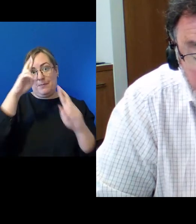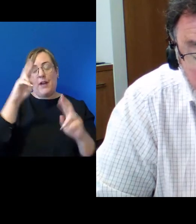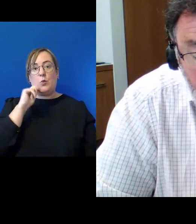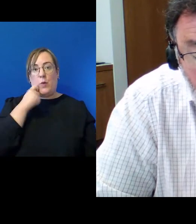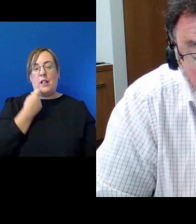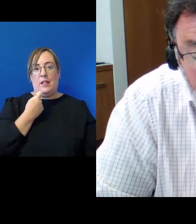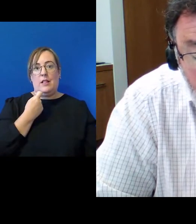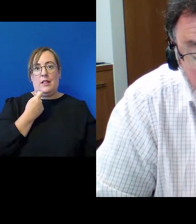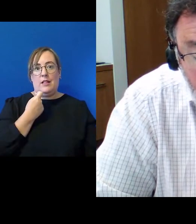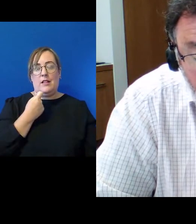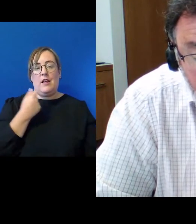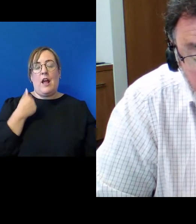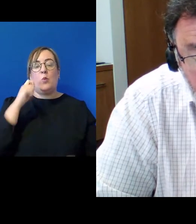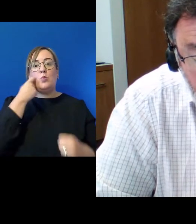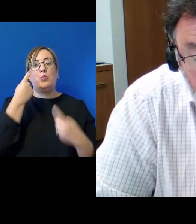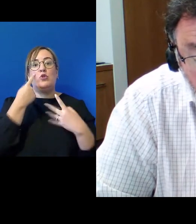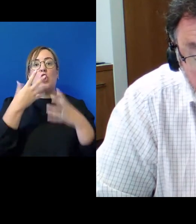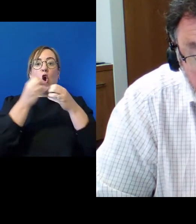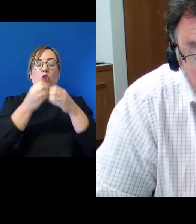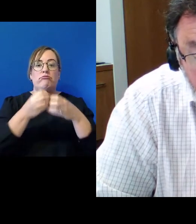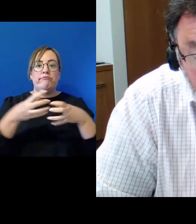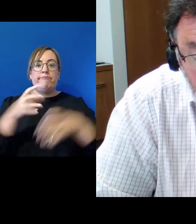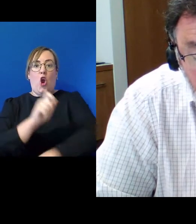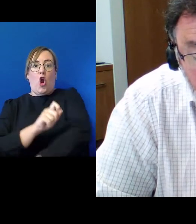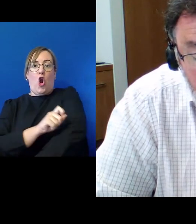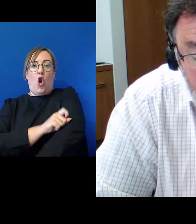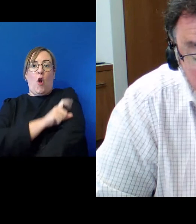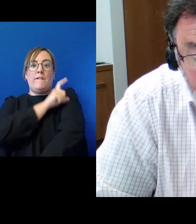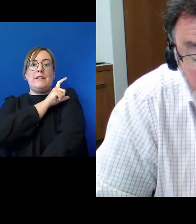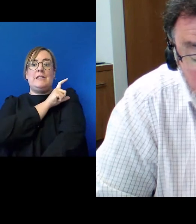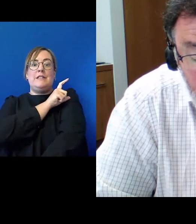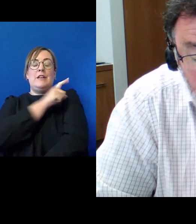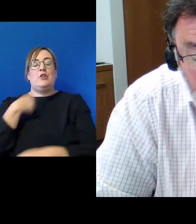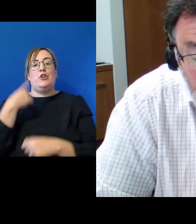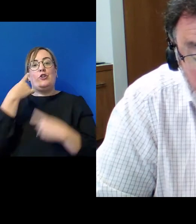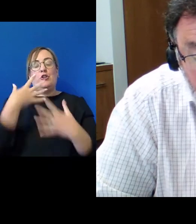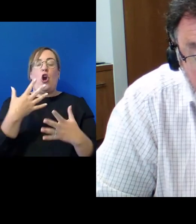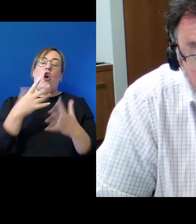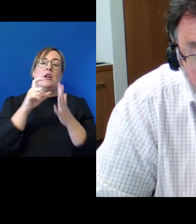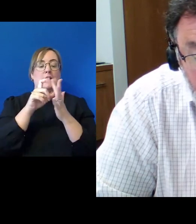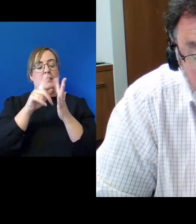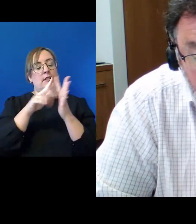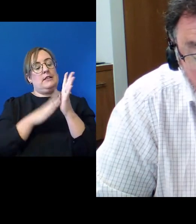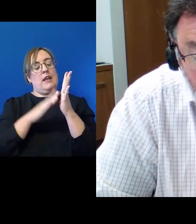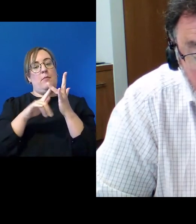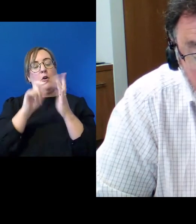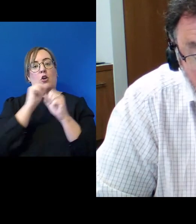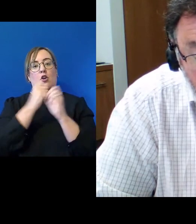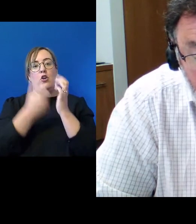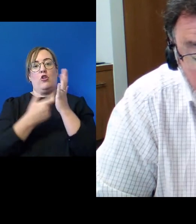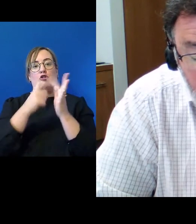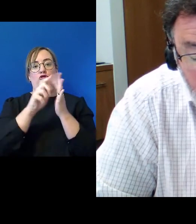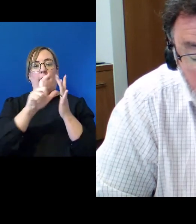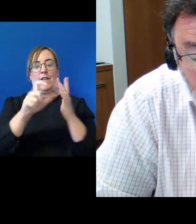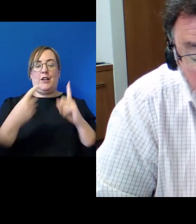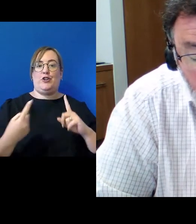reflect growing Māori confidence driven from continued demographic change and settlement-based tribal